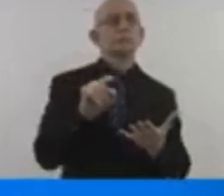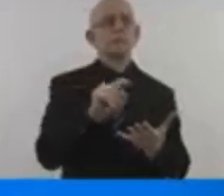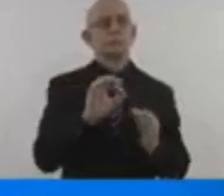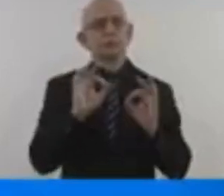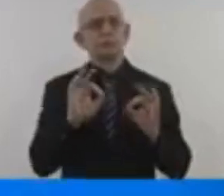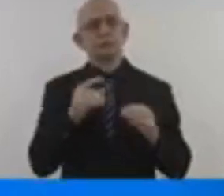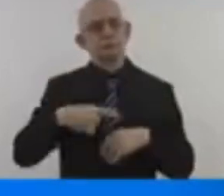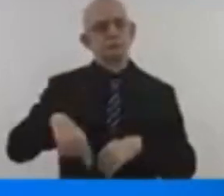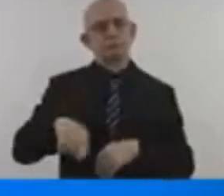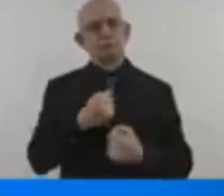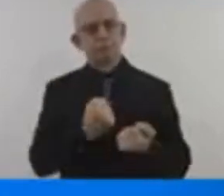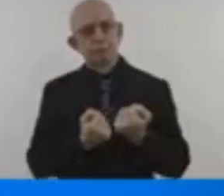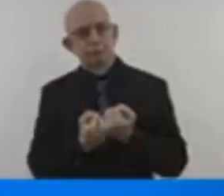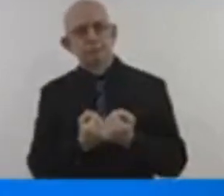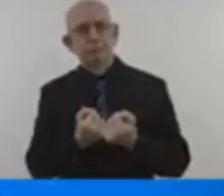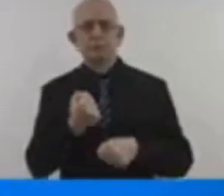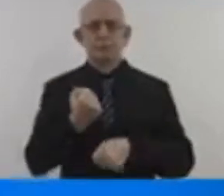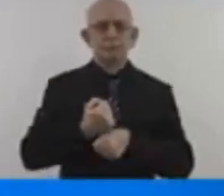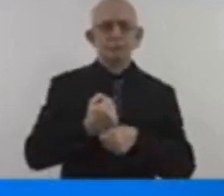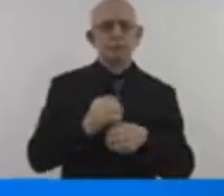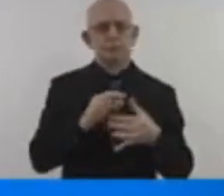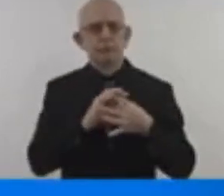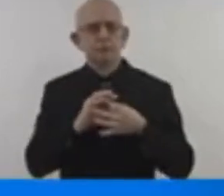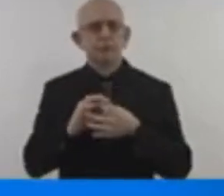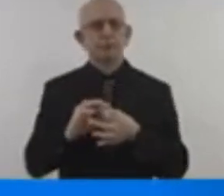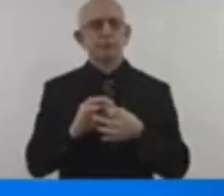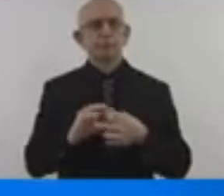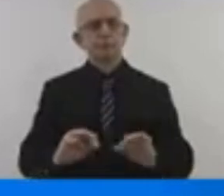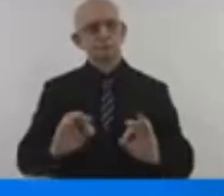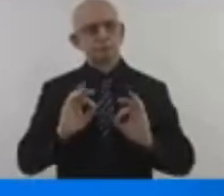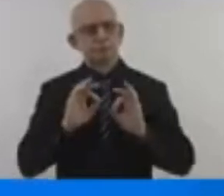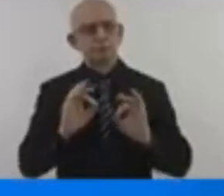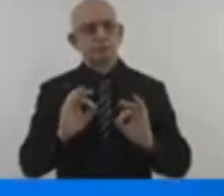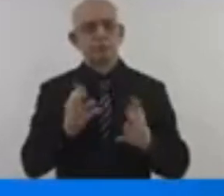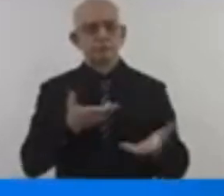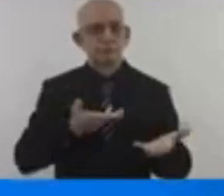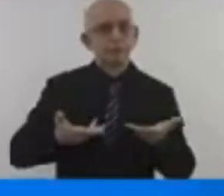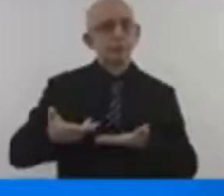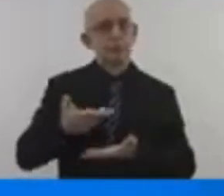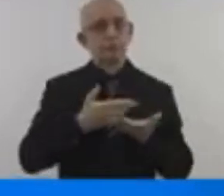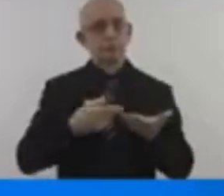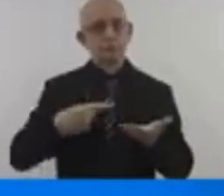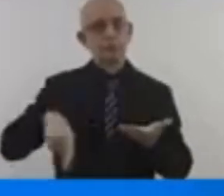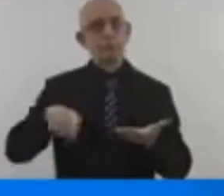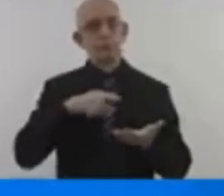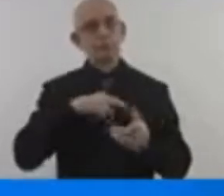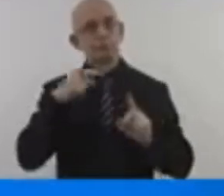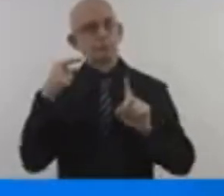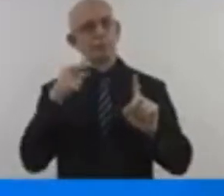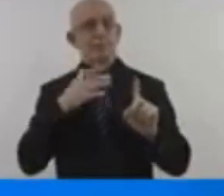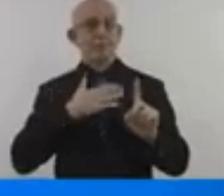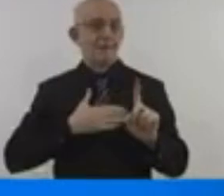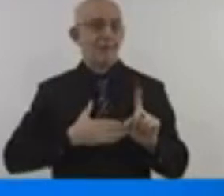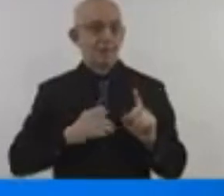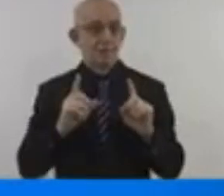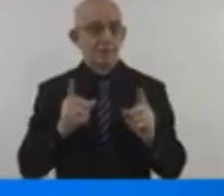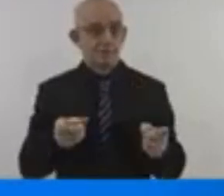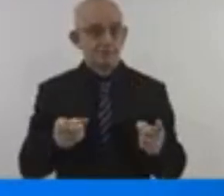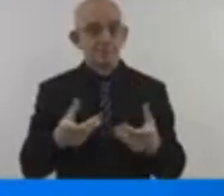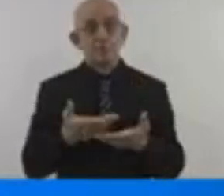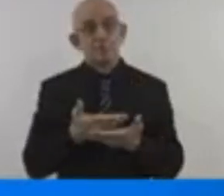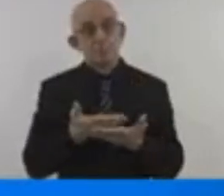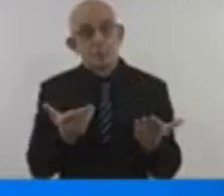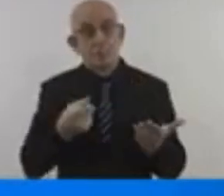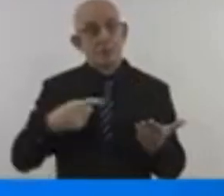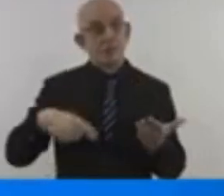Excellencies and friends, the sound you hear is the ticking clock. We are in